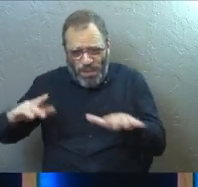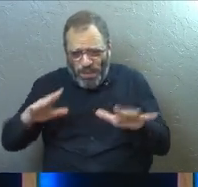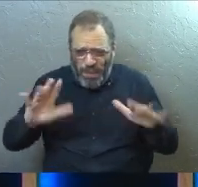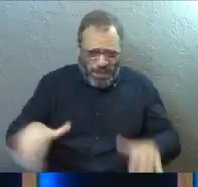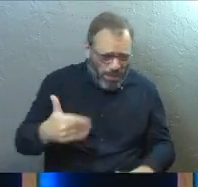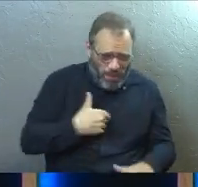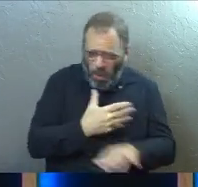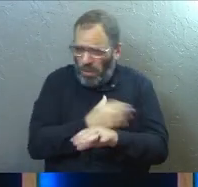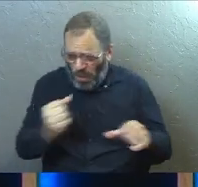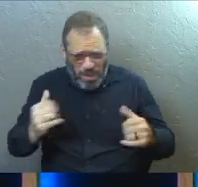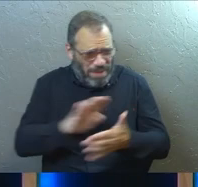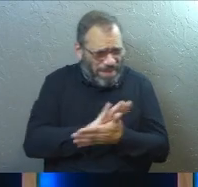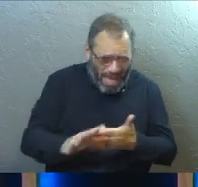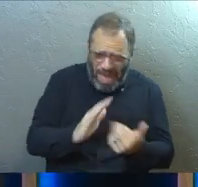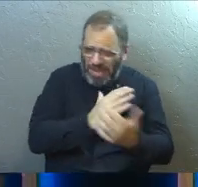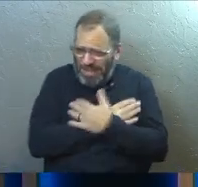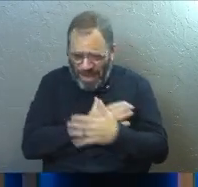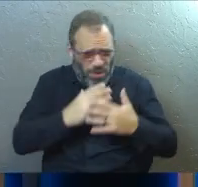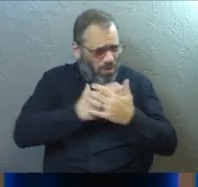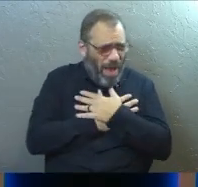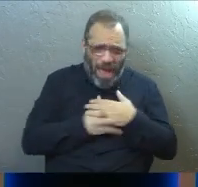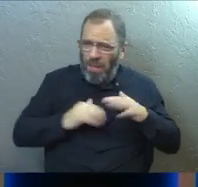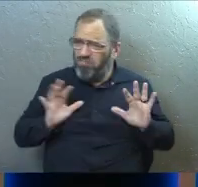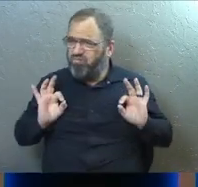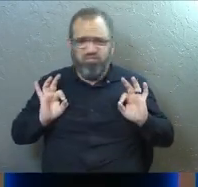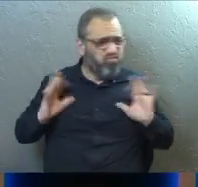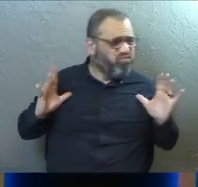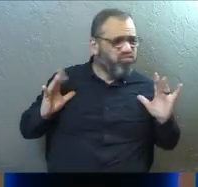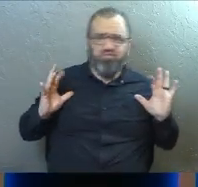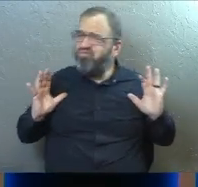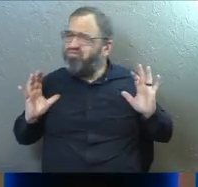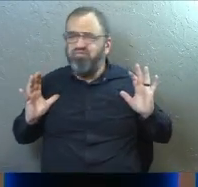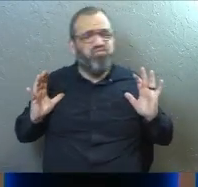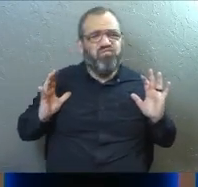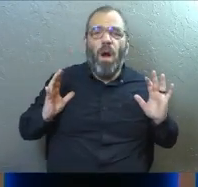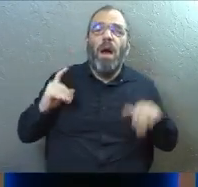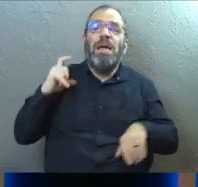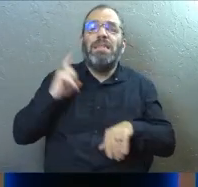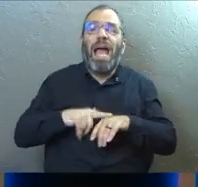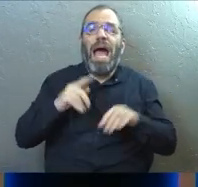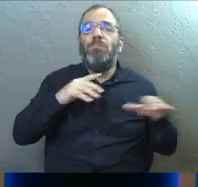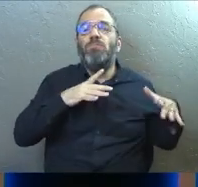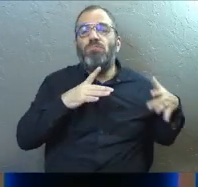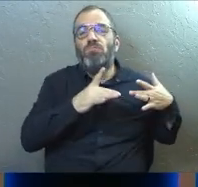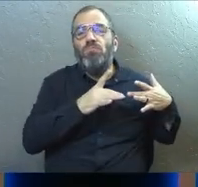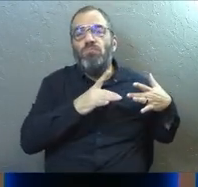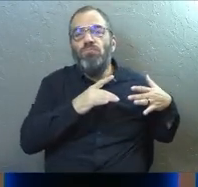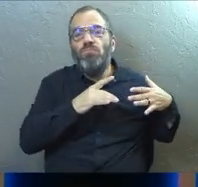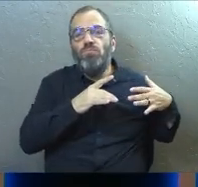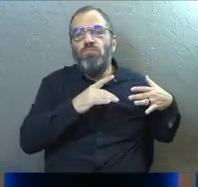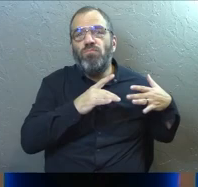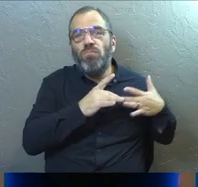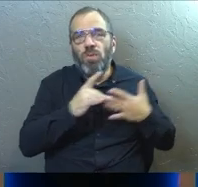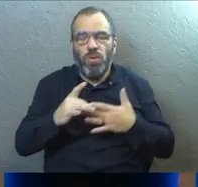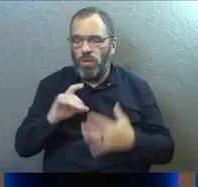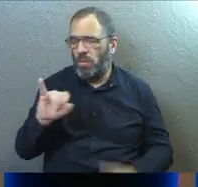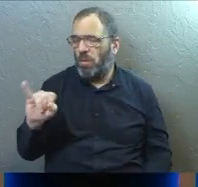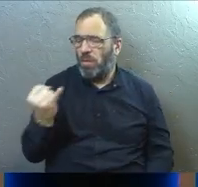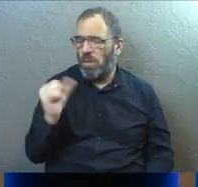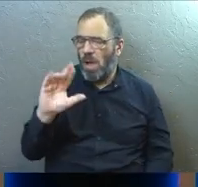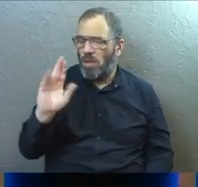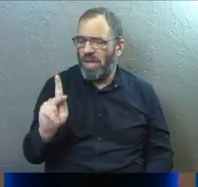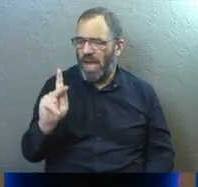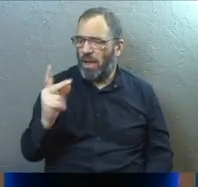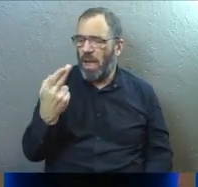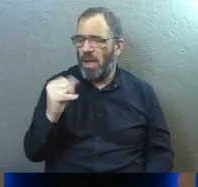our soul and everything is nice and Sabbath and rest and it's all wonderful. And then he says, it's time to move. Pastor Jack Hayford